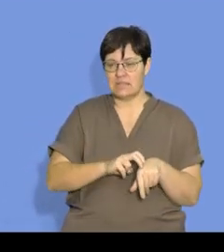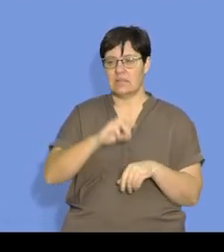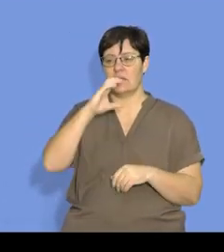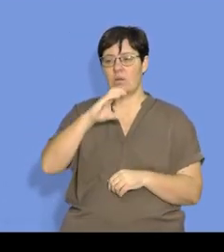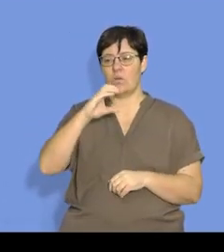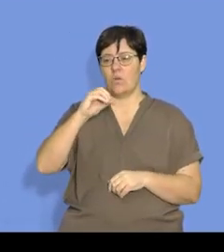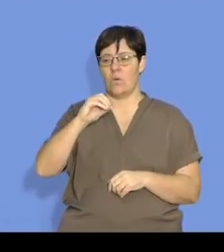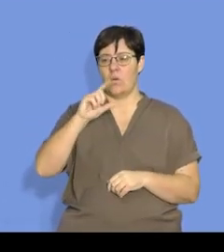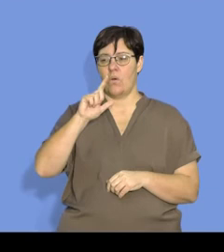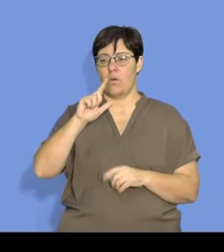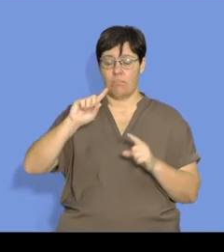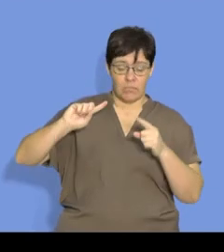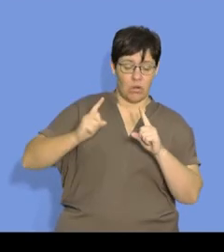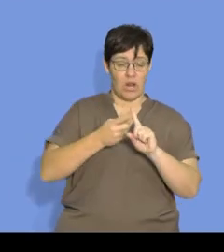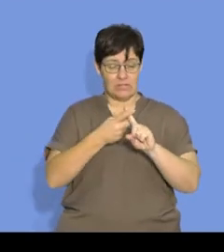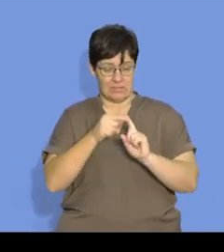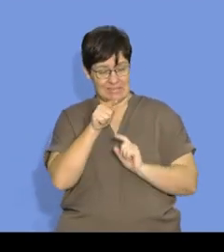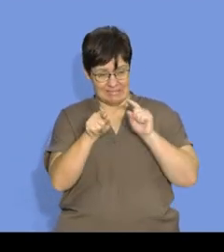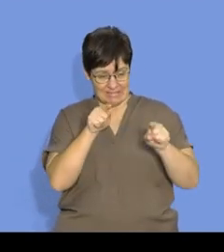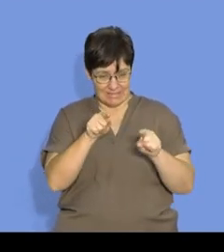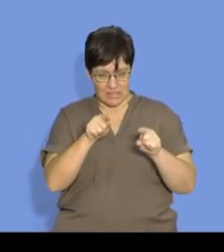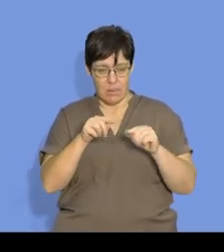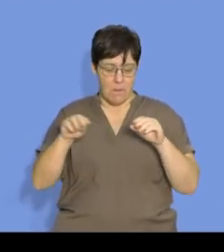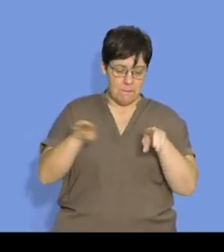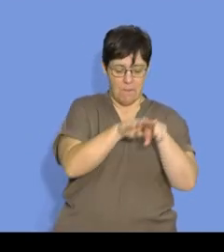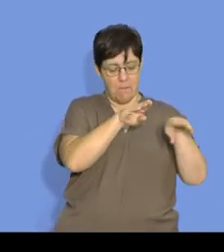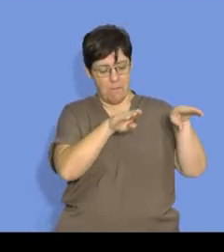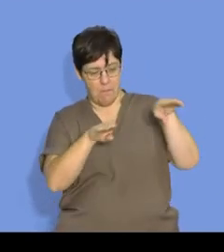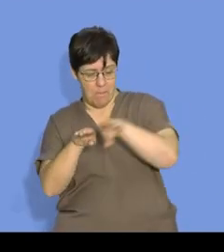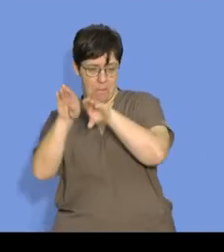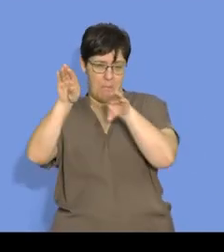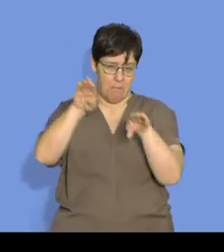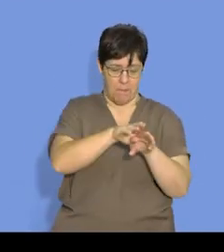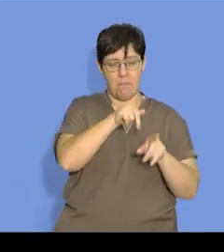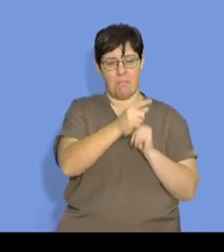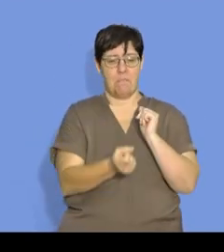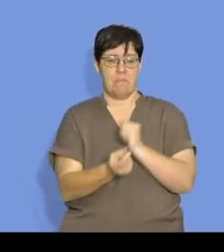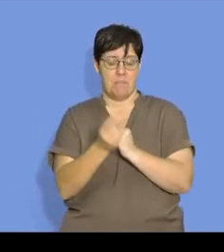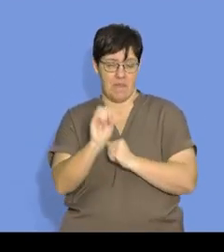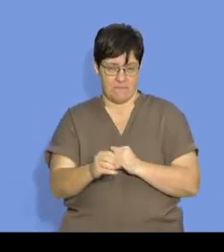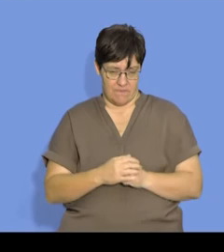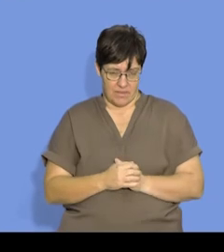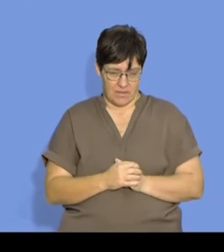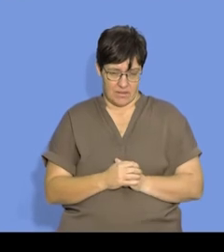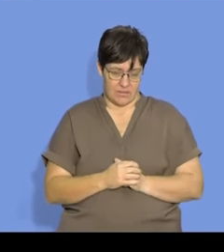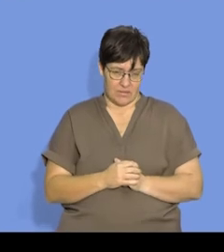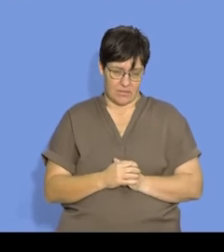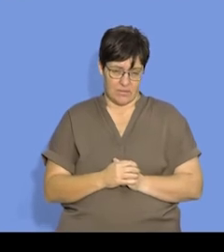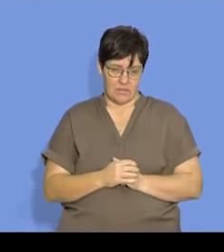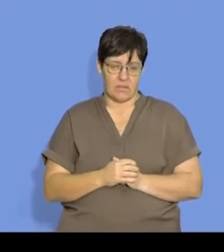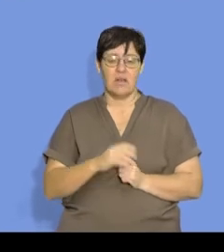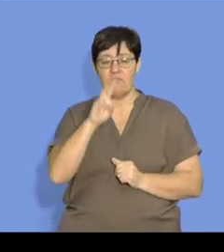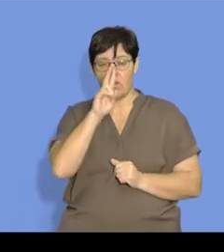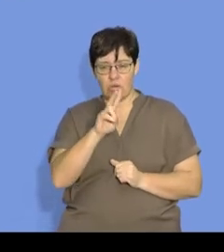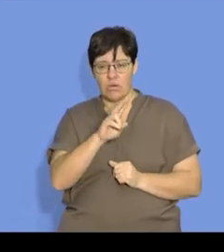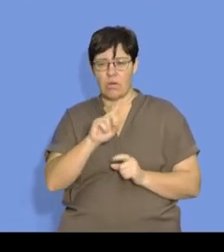have a collision between two particles for a reaction to happen. Now, at this point, I just want to say, if